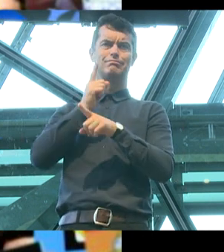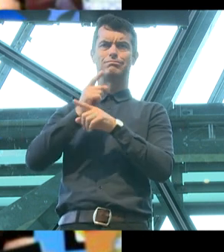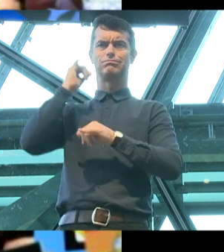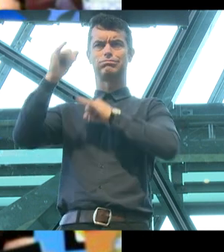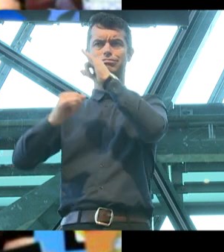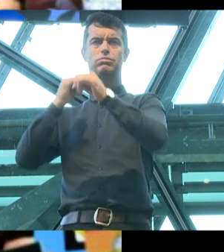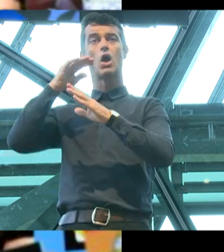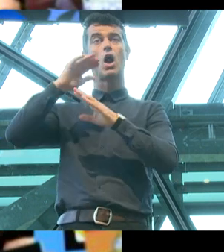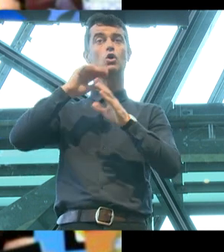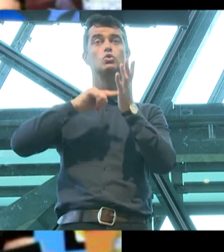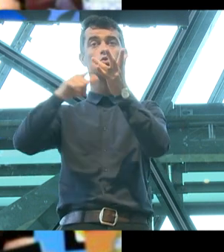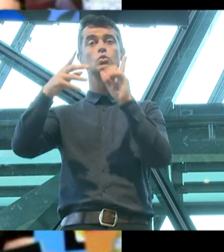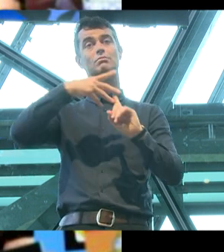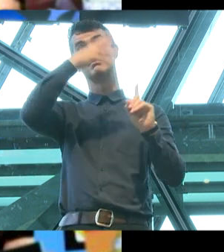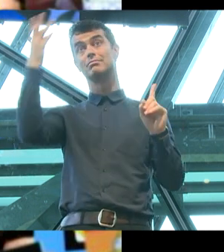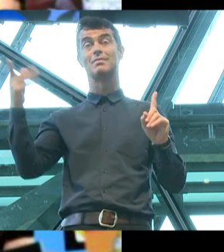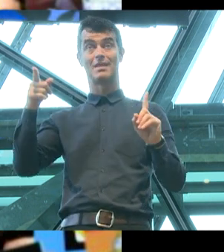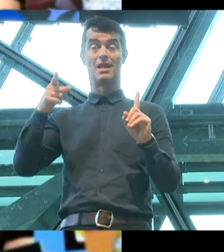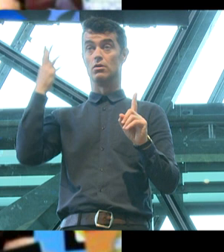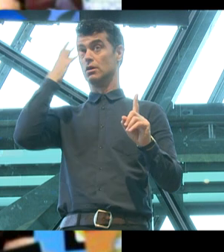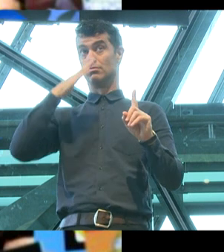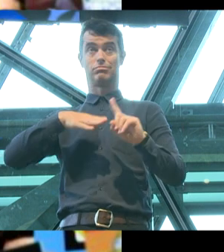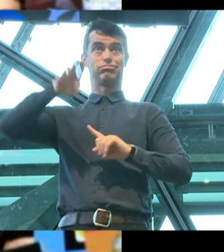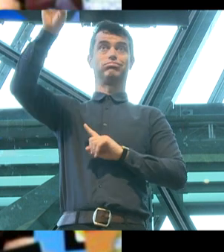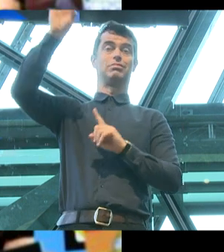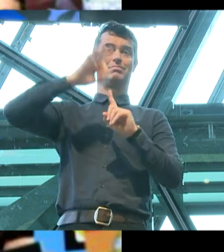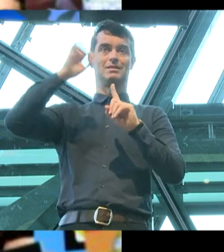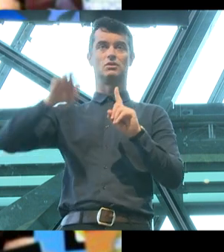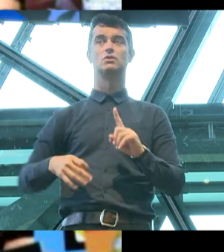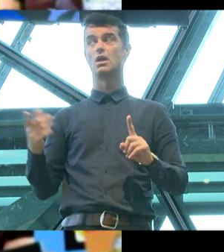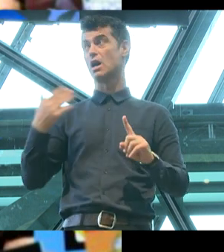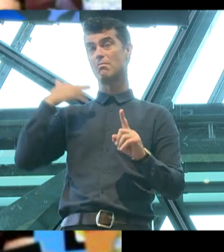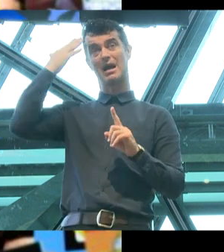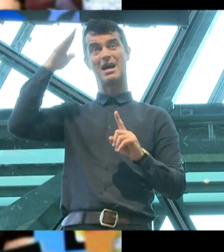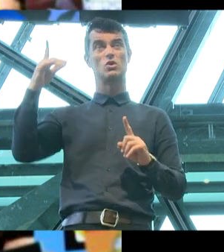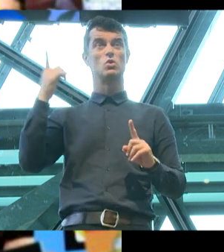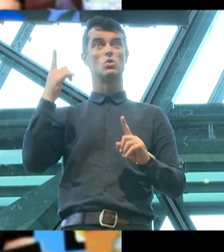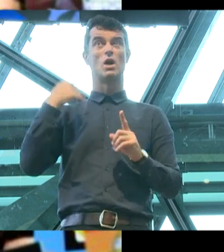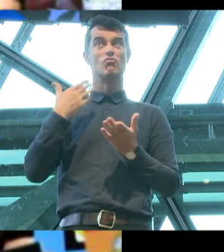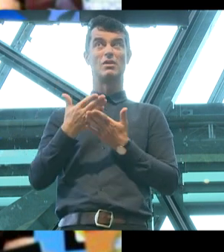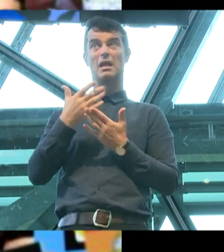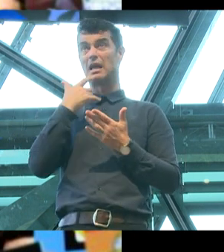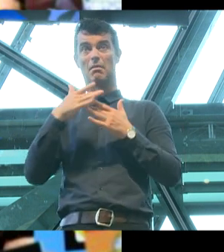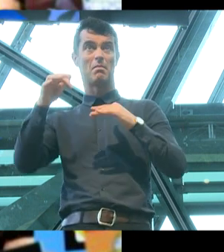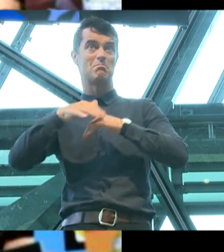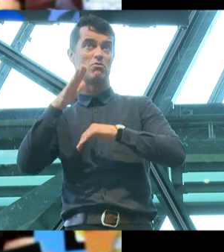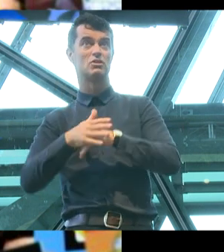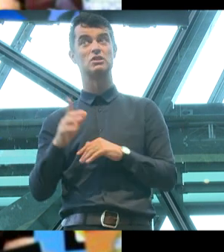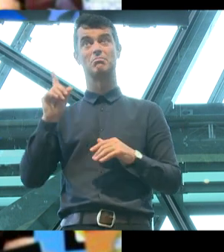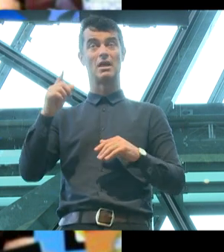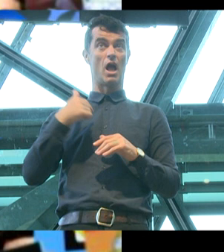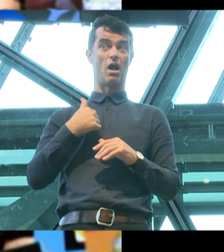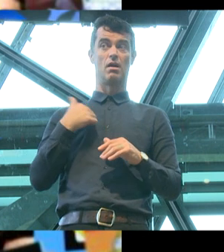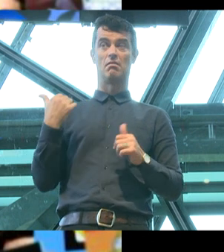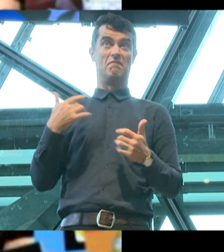significantly. I'm an adult who doesn't have a personal stake in marriage necessarily, but even I